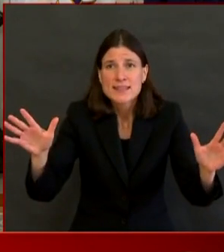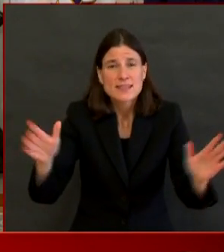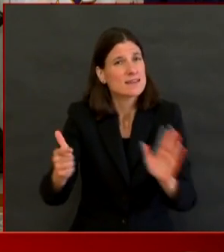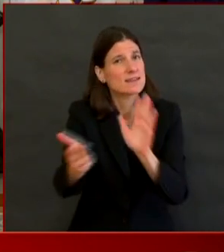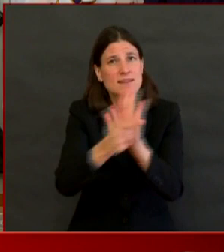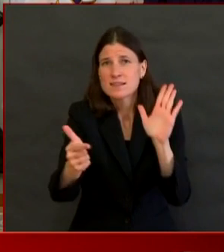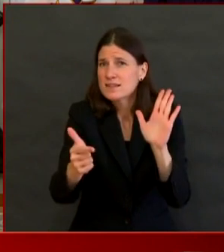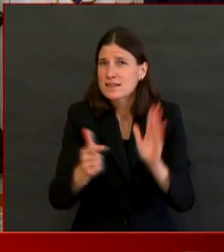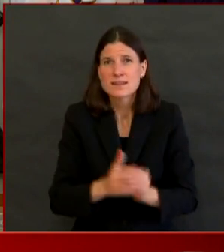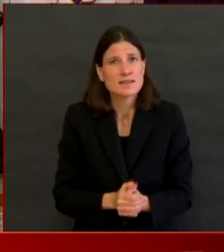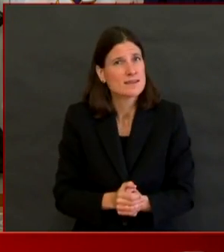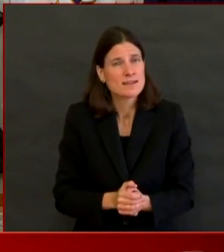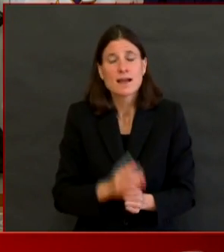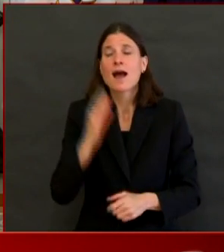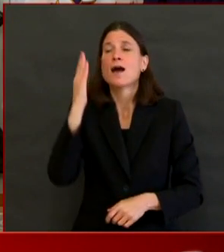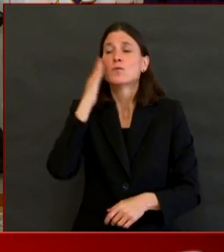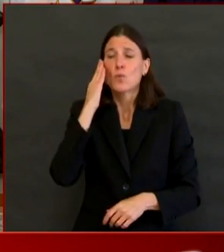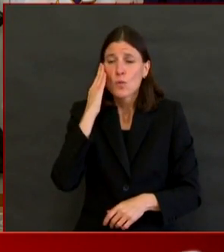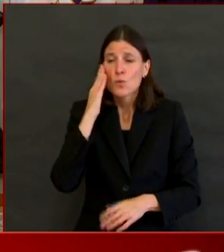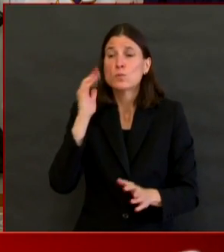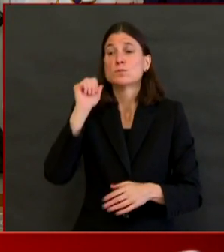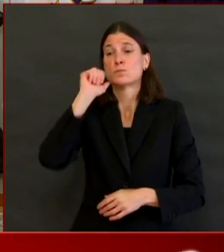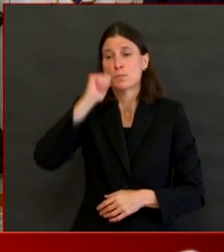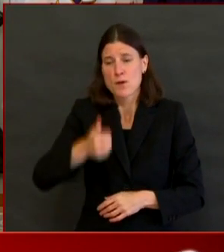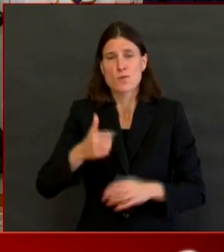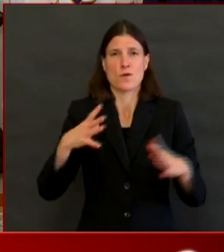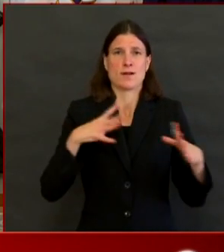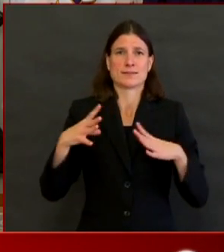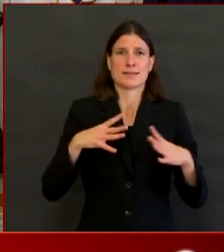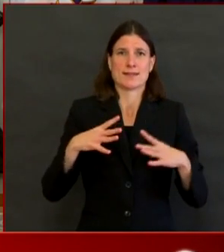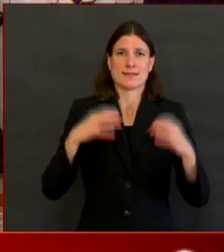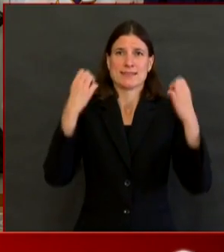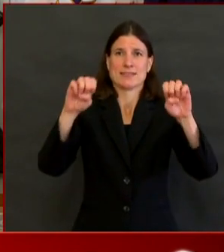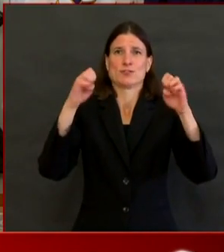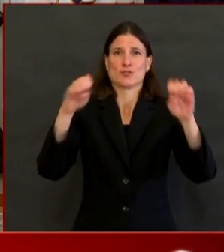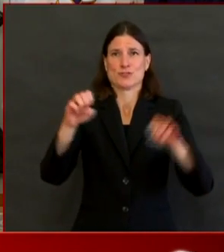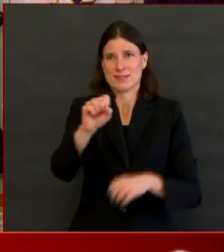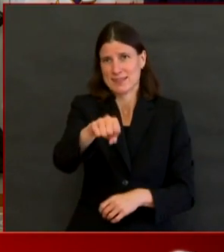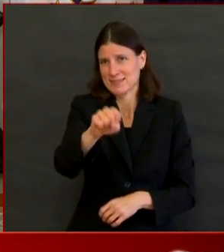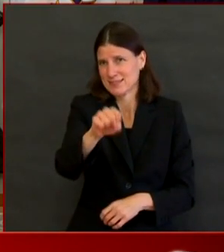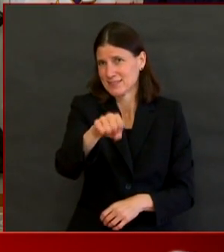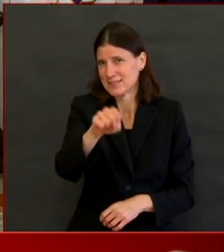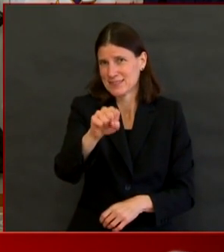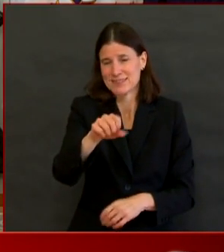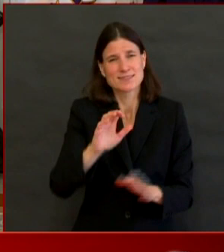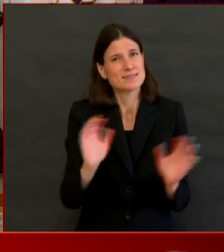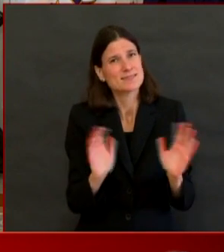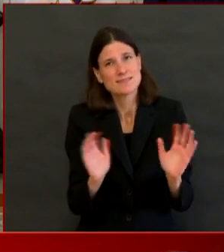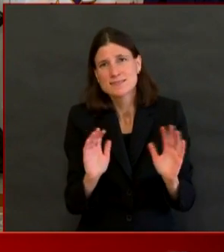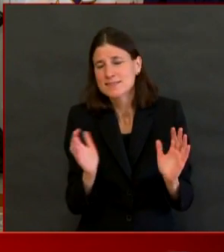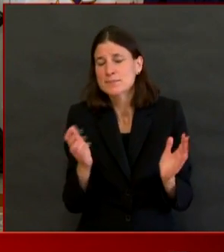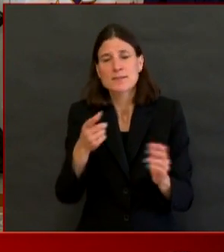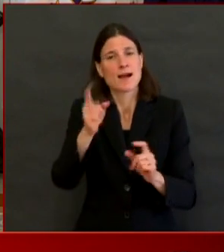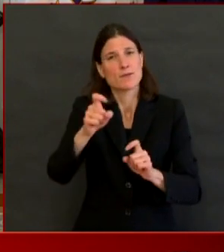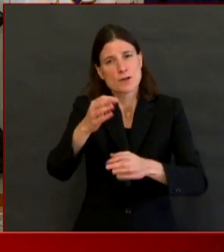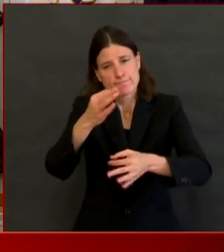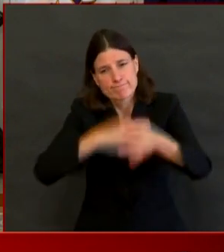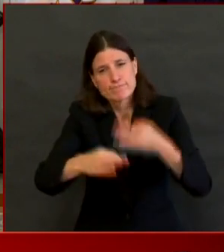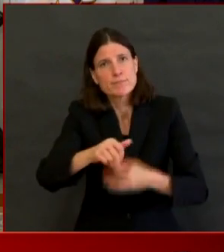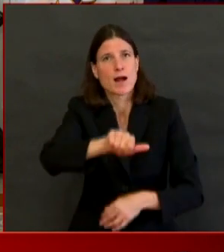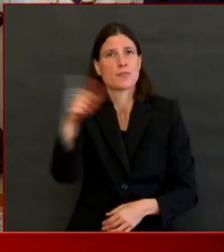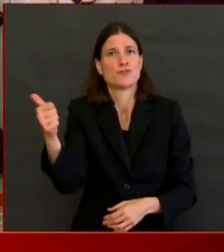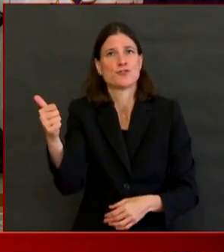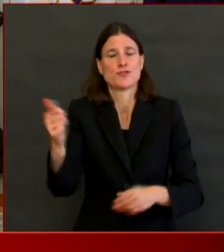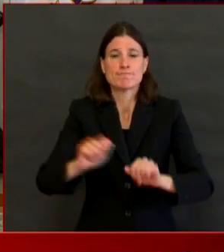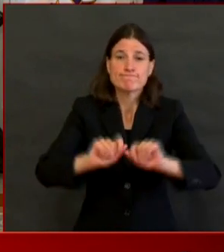Again, our word today is being creative. You can be creative. Take a picture of the flowers you bought and